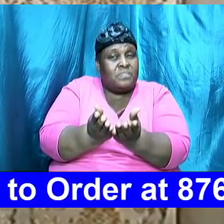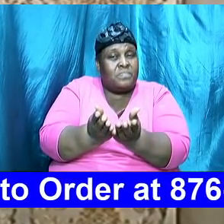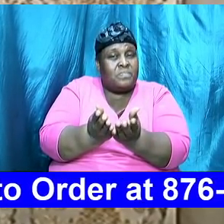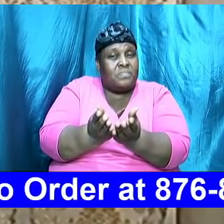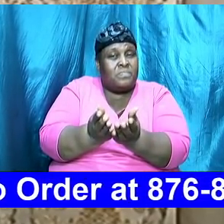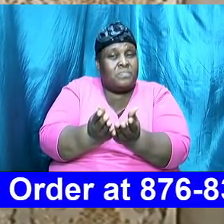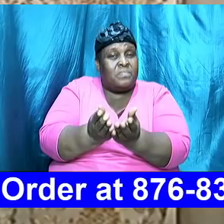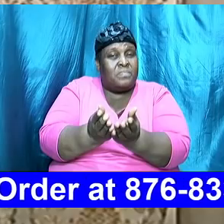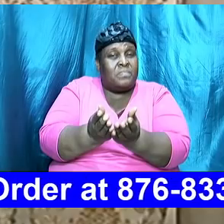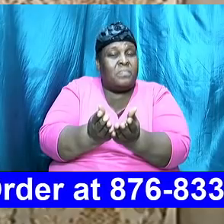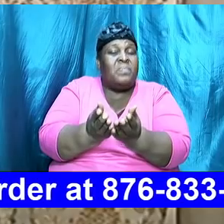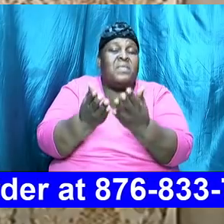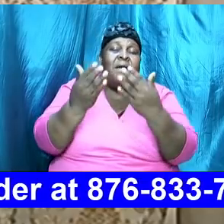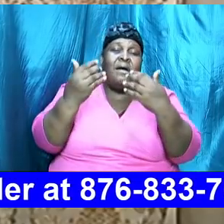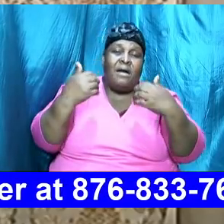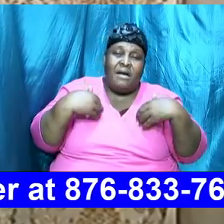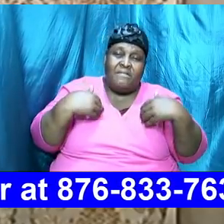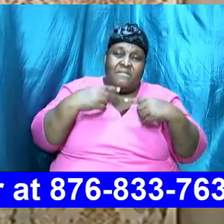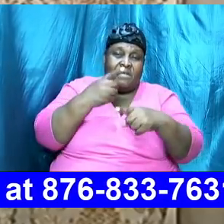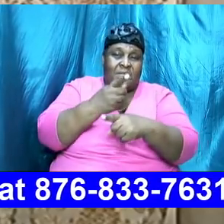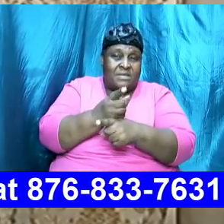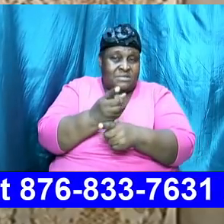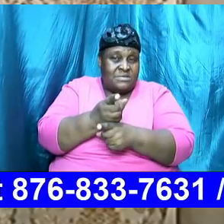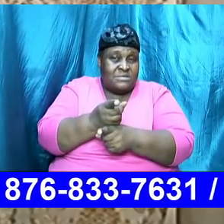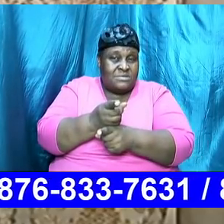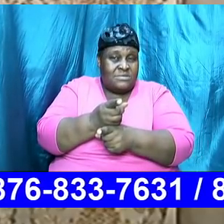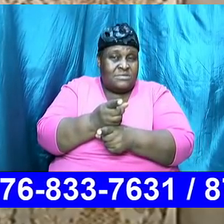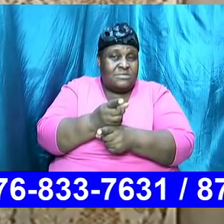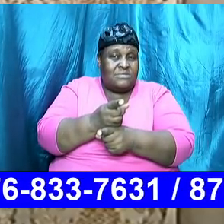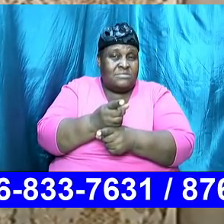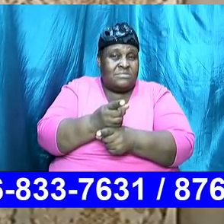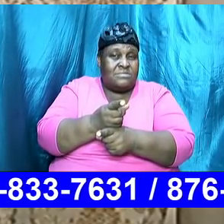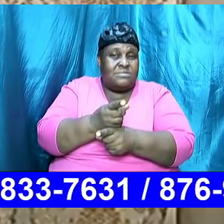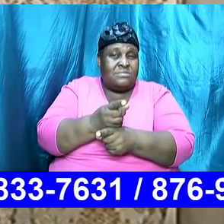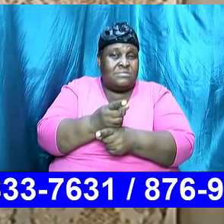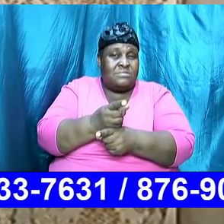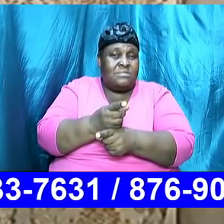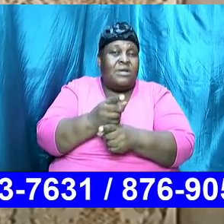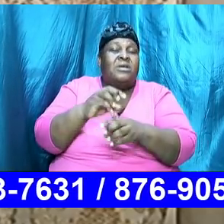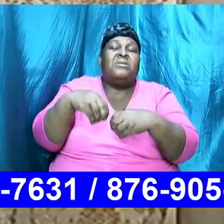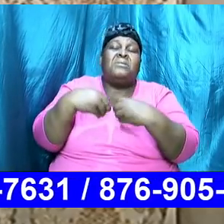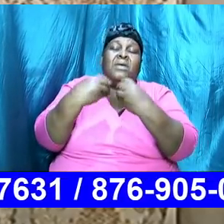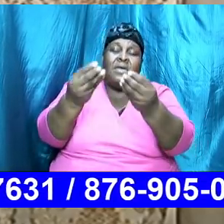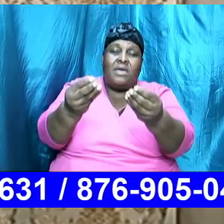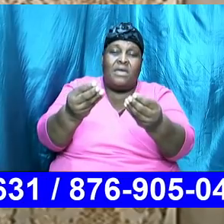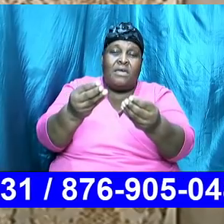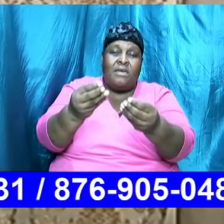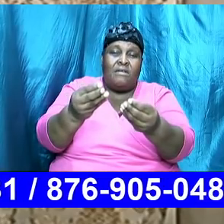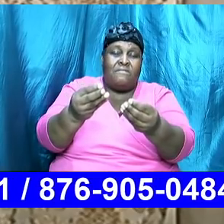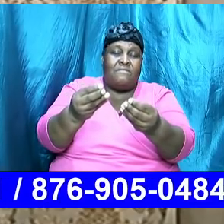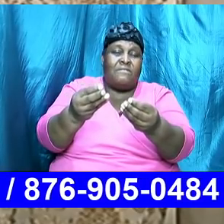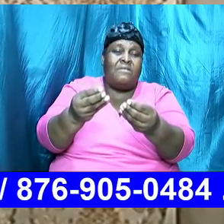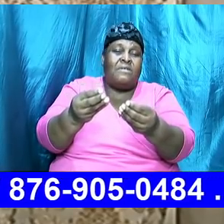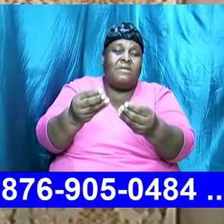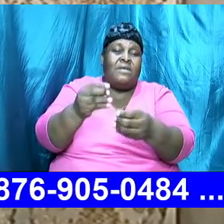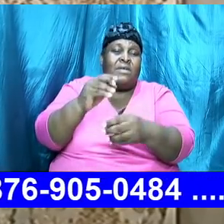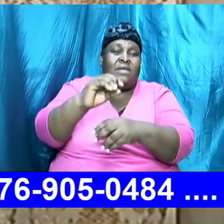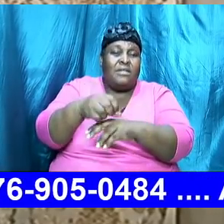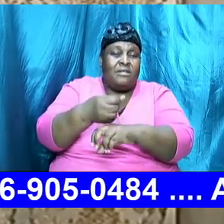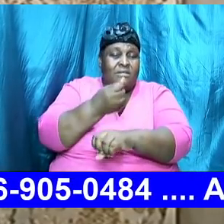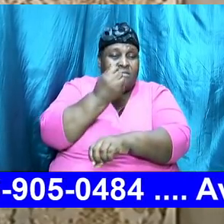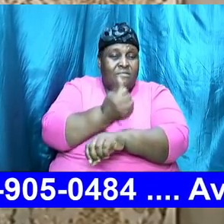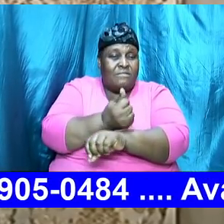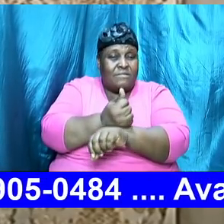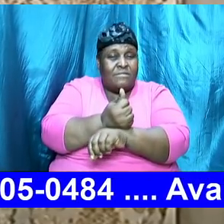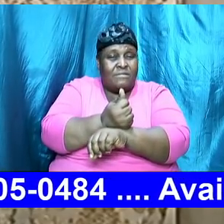indeed have answers, does indeed give the foundation, does